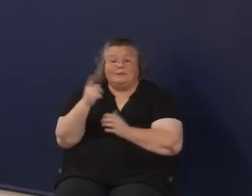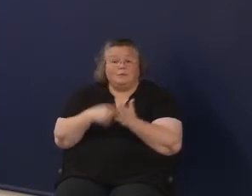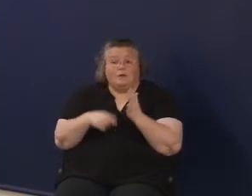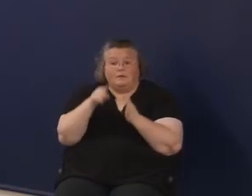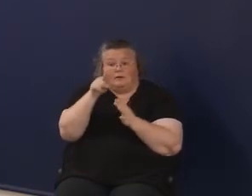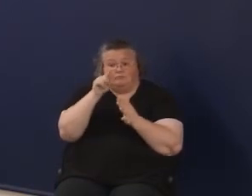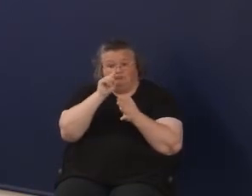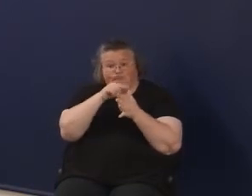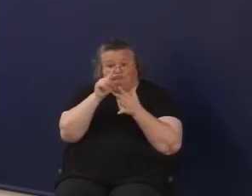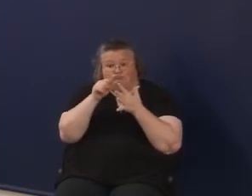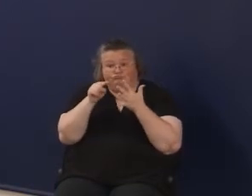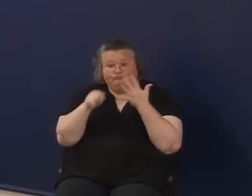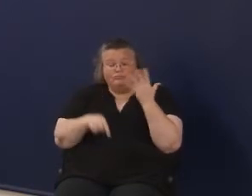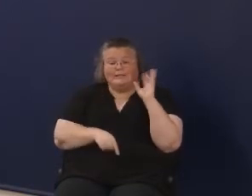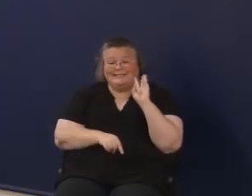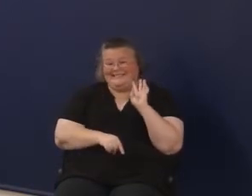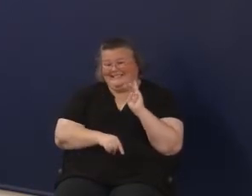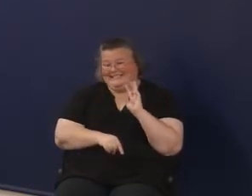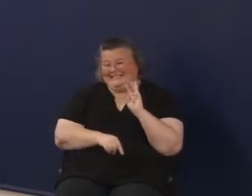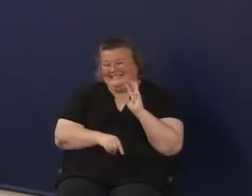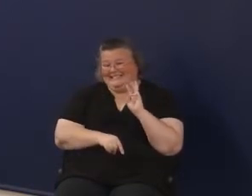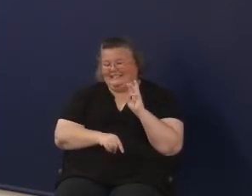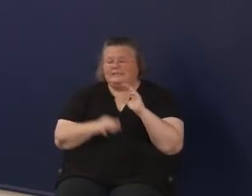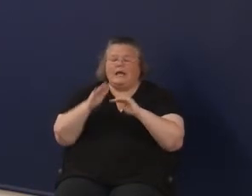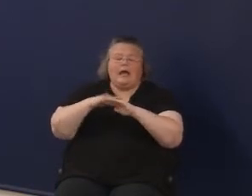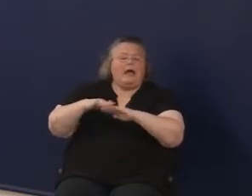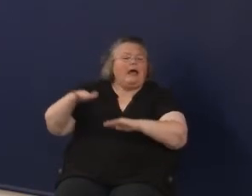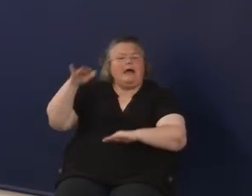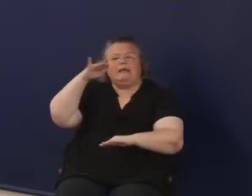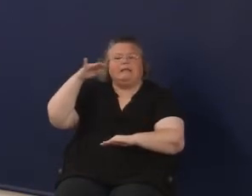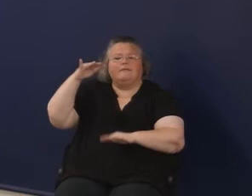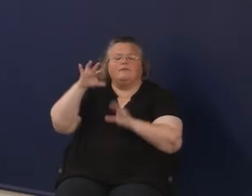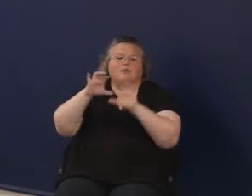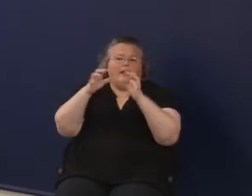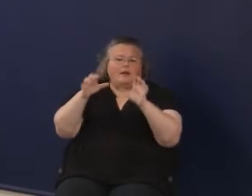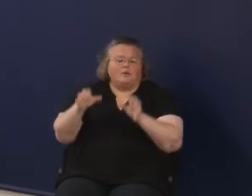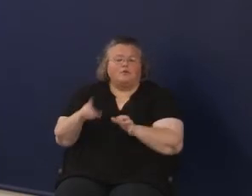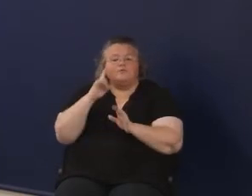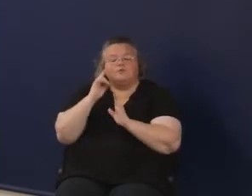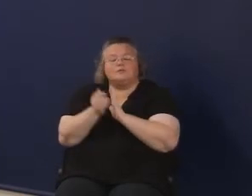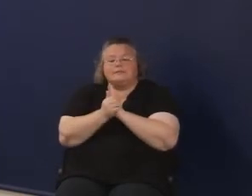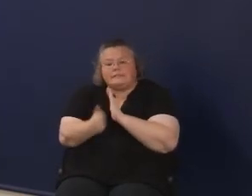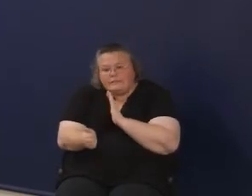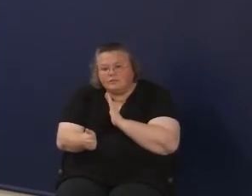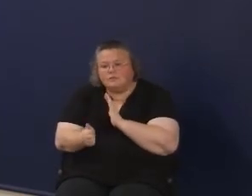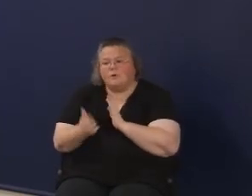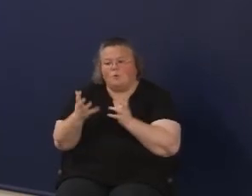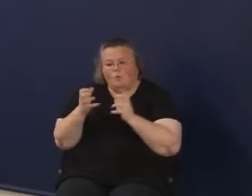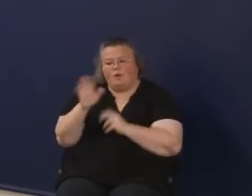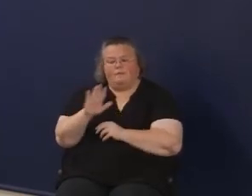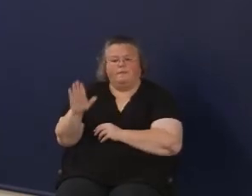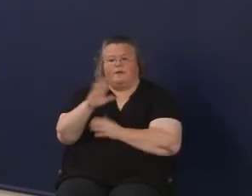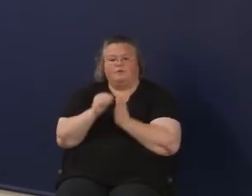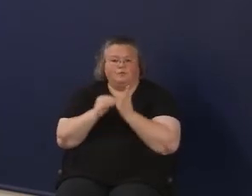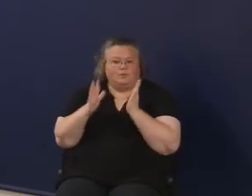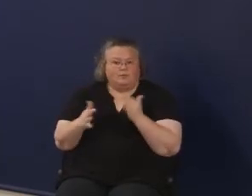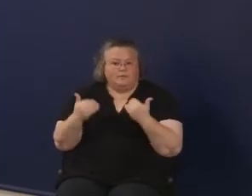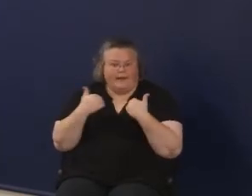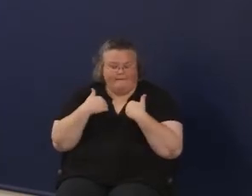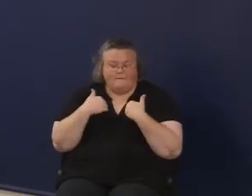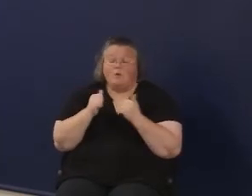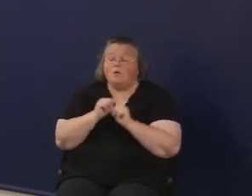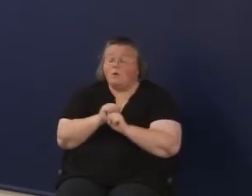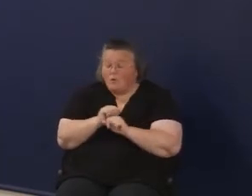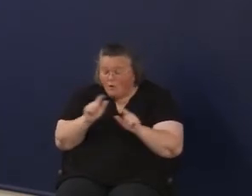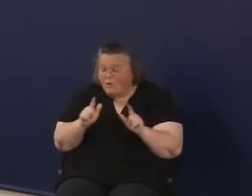defining, you know, these six sort of high-level categories of skills that they want for their learners, all